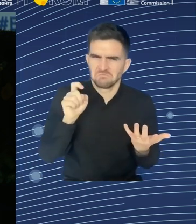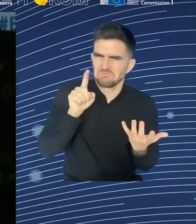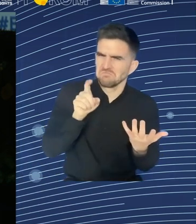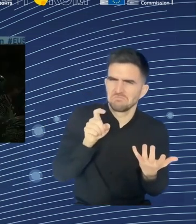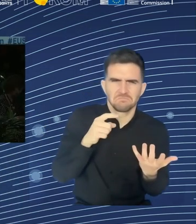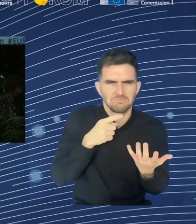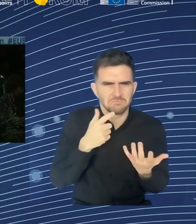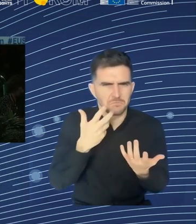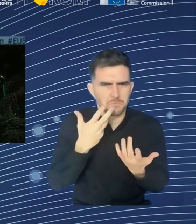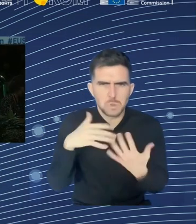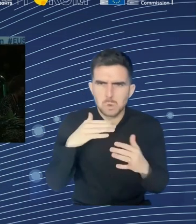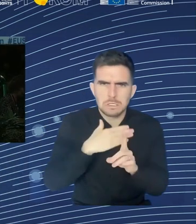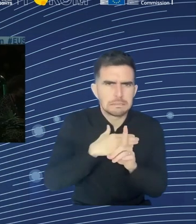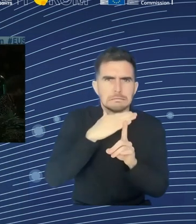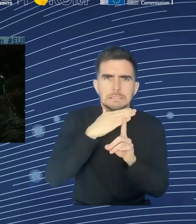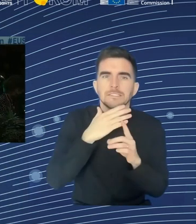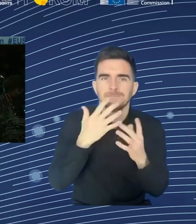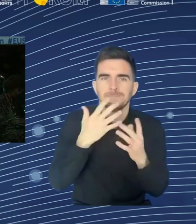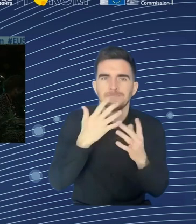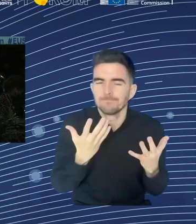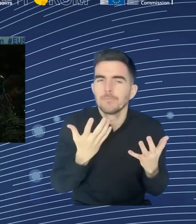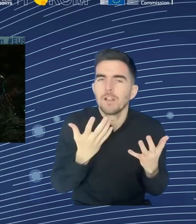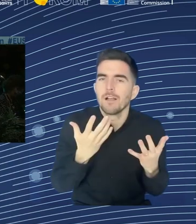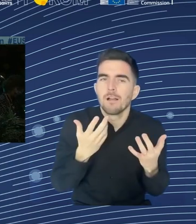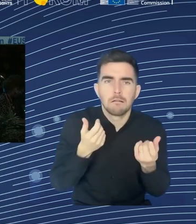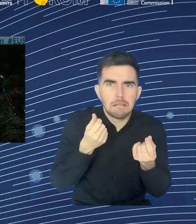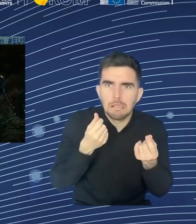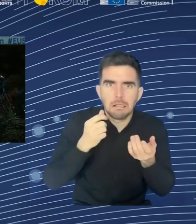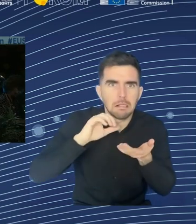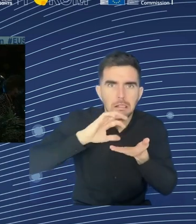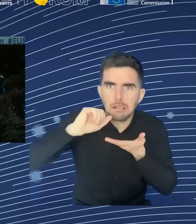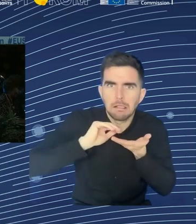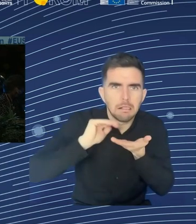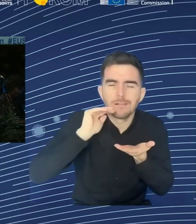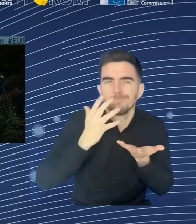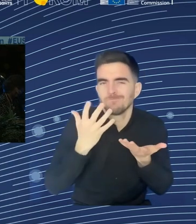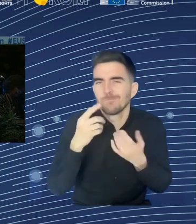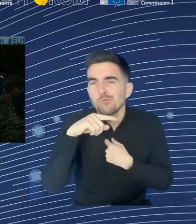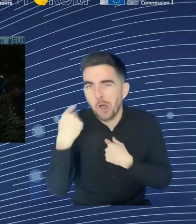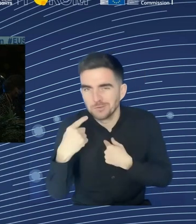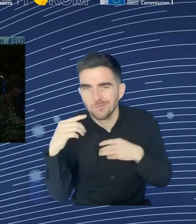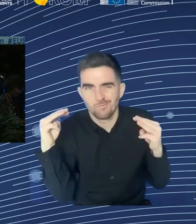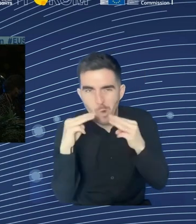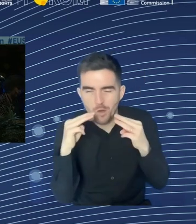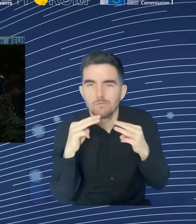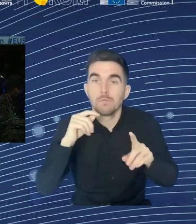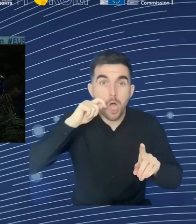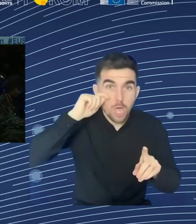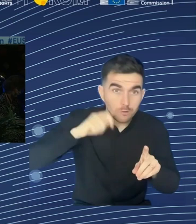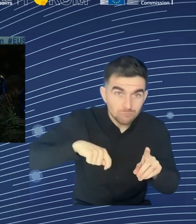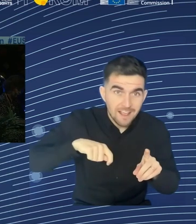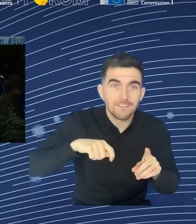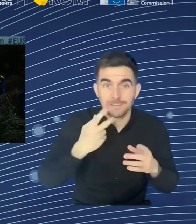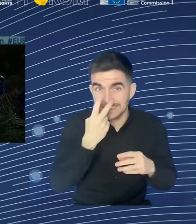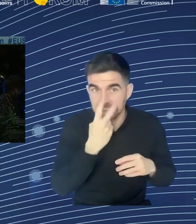last year. And so that's what you see on the blue sign on the right side. This is the real disposable